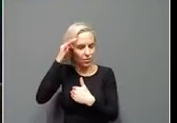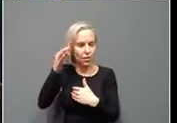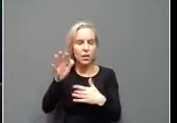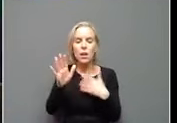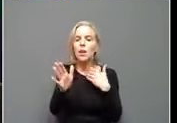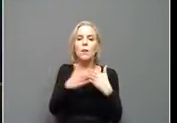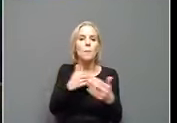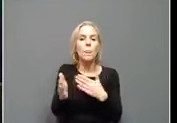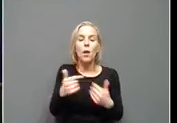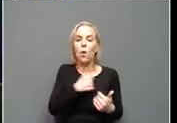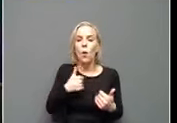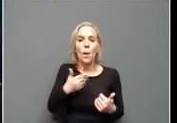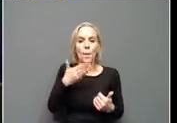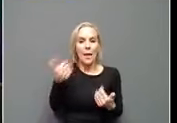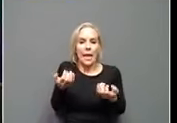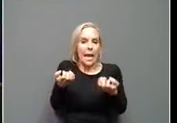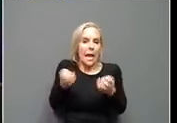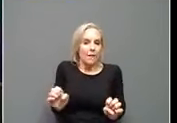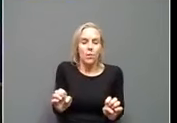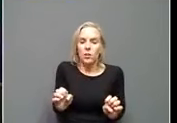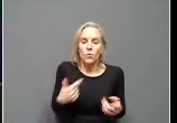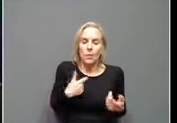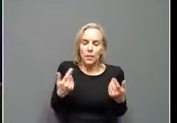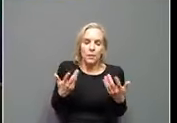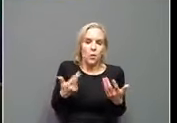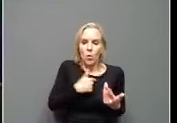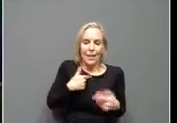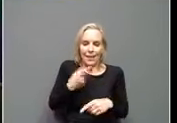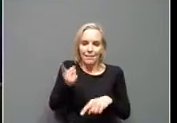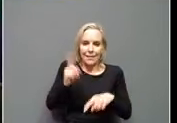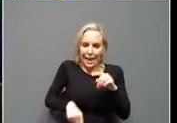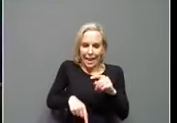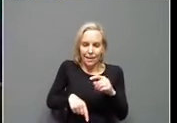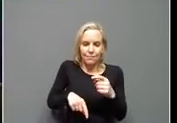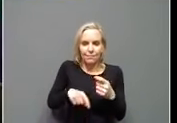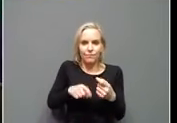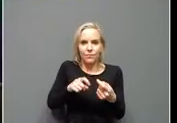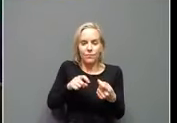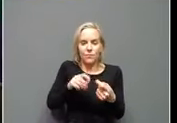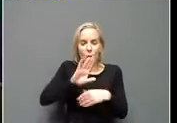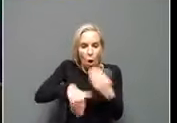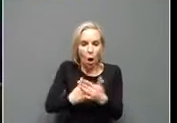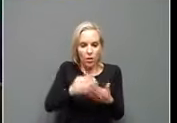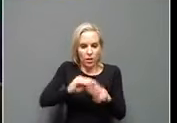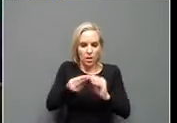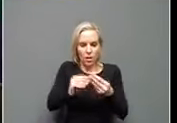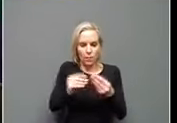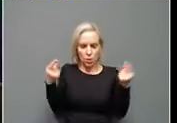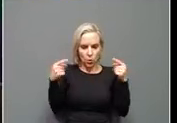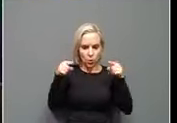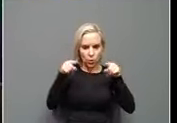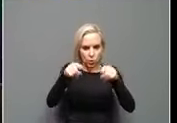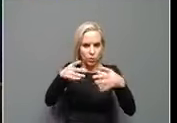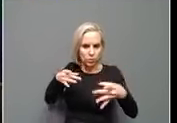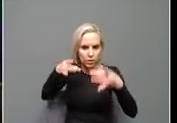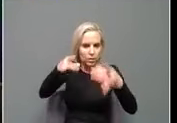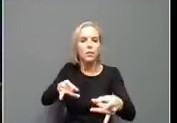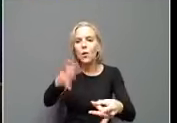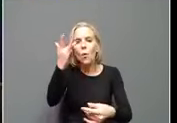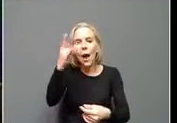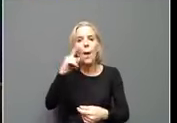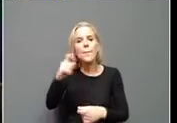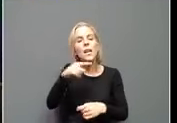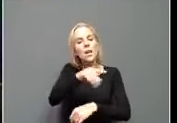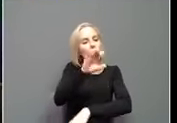best efforts, we cannot get all of the numbers to completely align, because the software and the computers use different